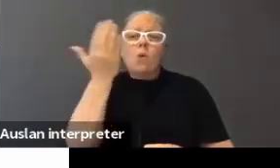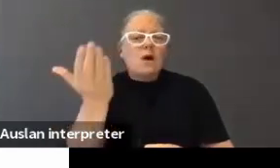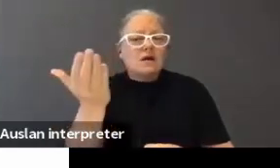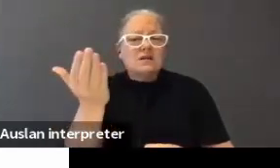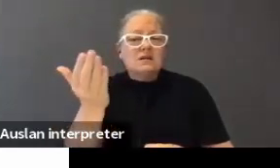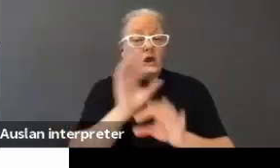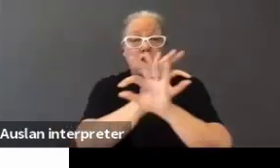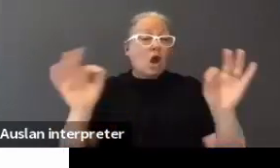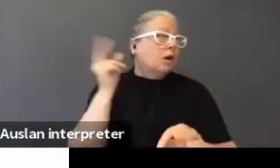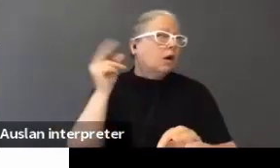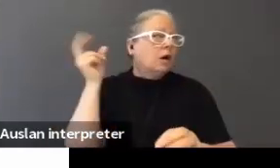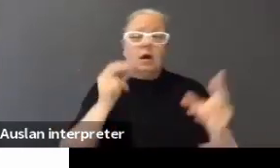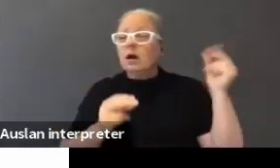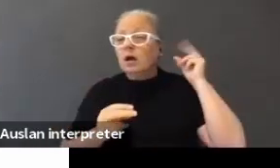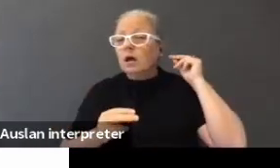nothing.